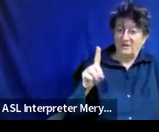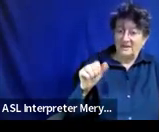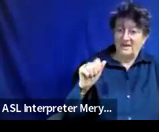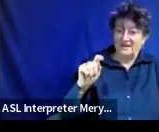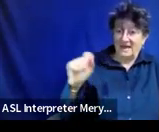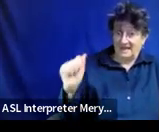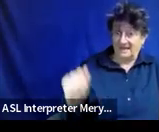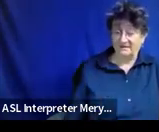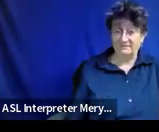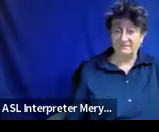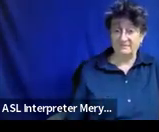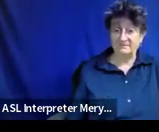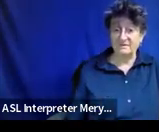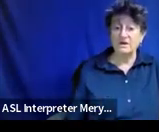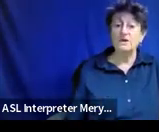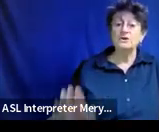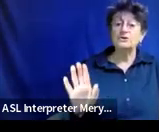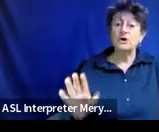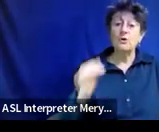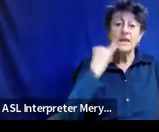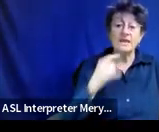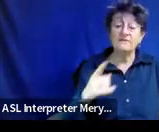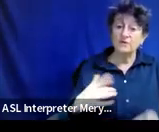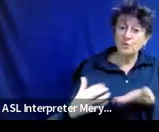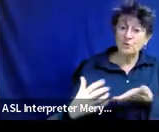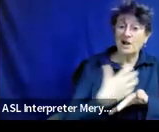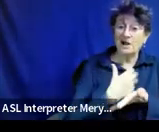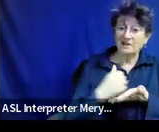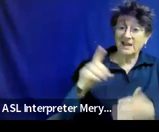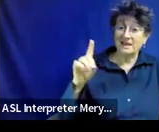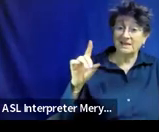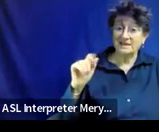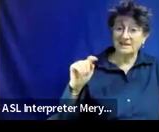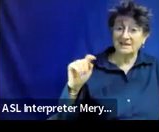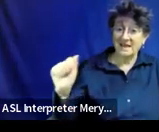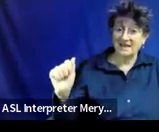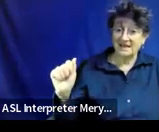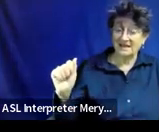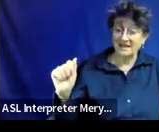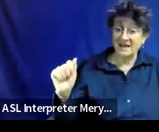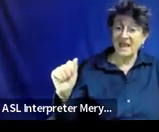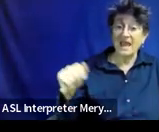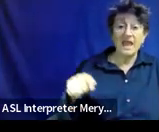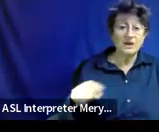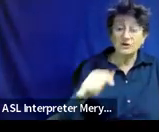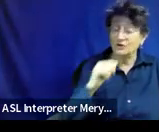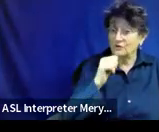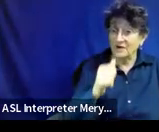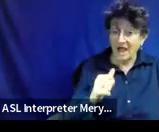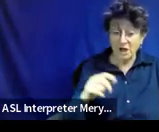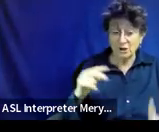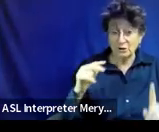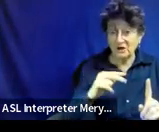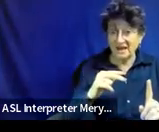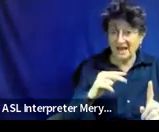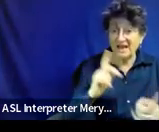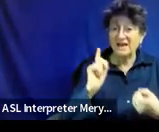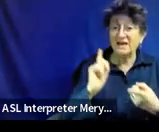So if you are collecting data and you're not looking at it until it's time for progress reports to come out,